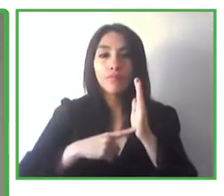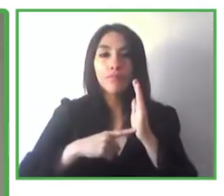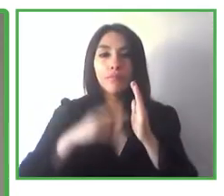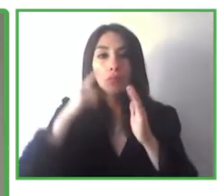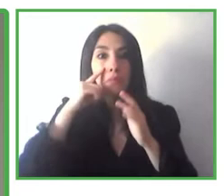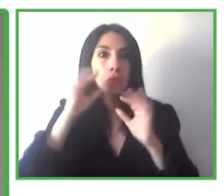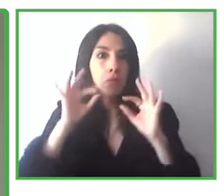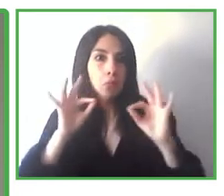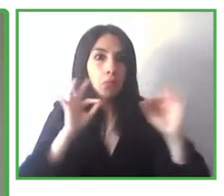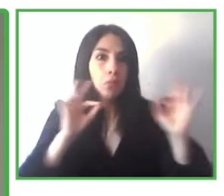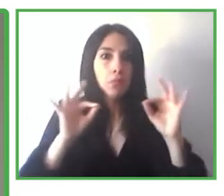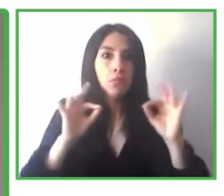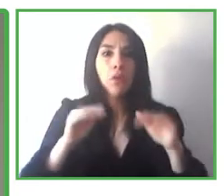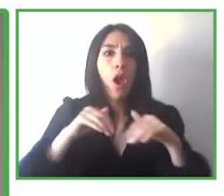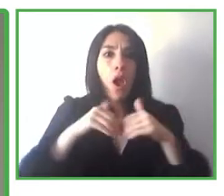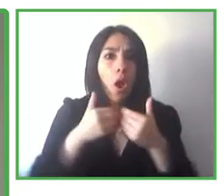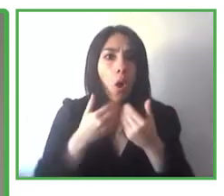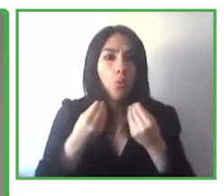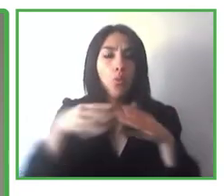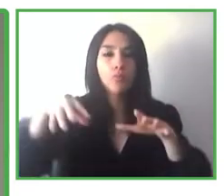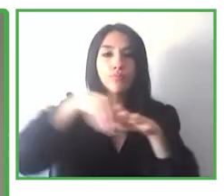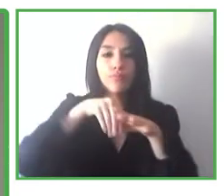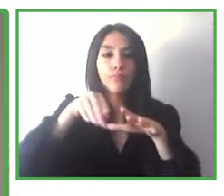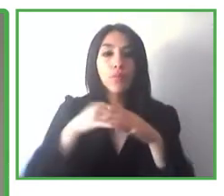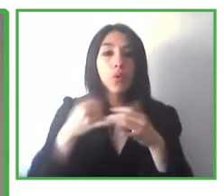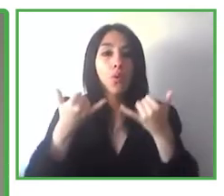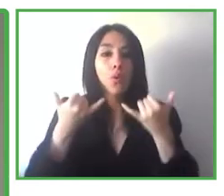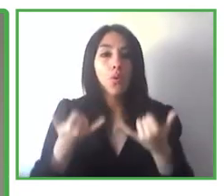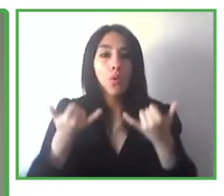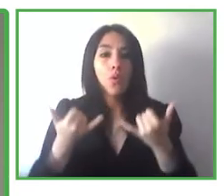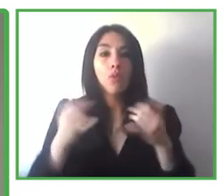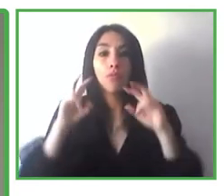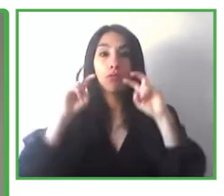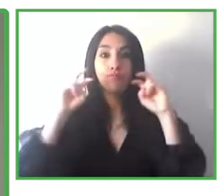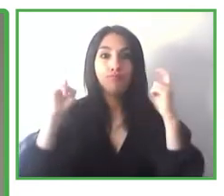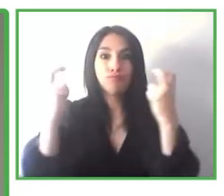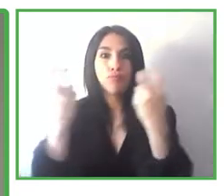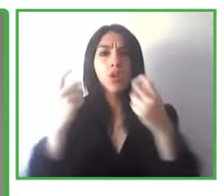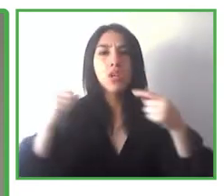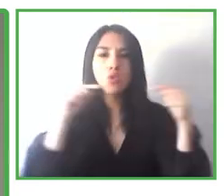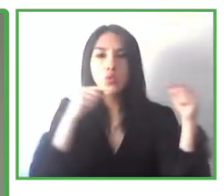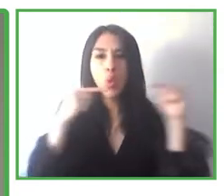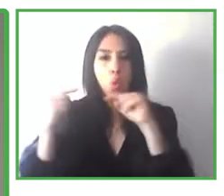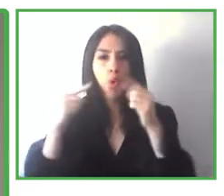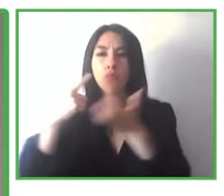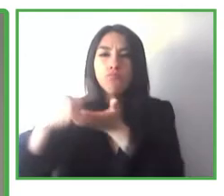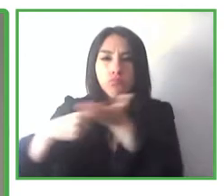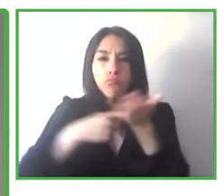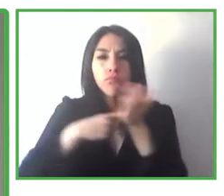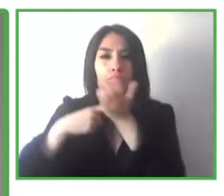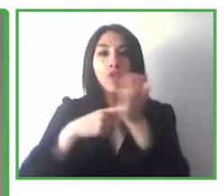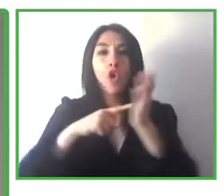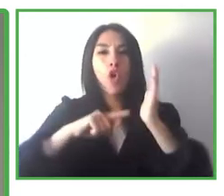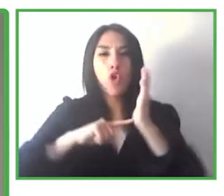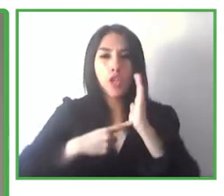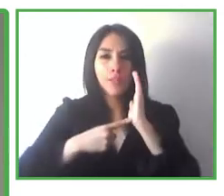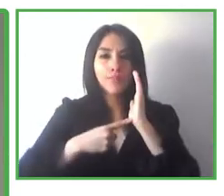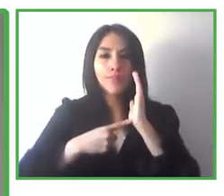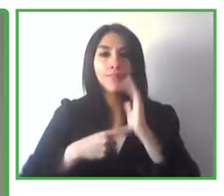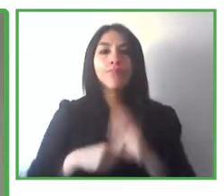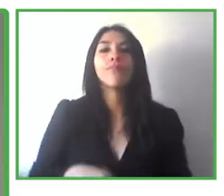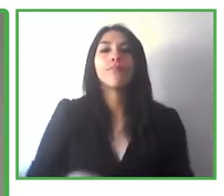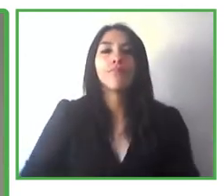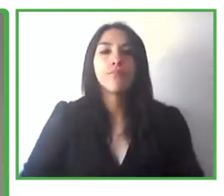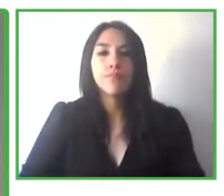inclusion. In this panel, we are going to be talking about emerging technologies or avant